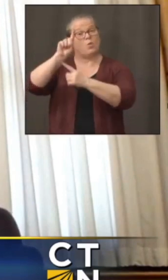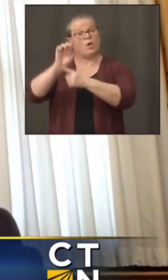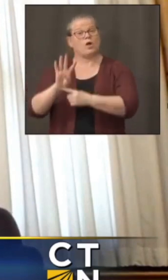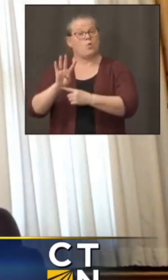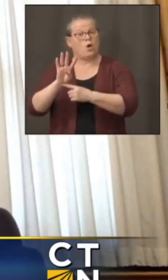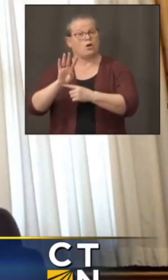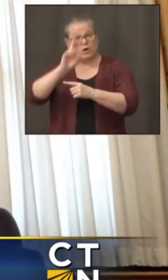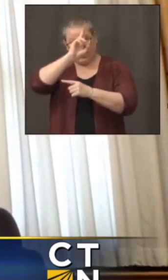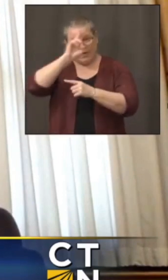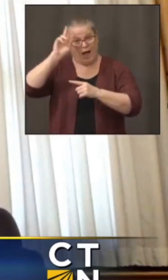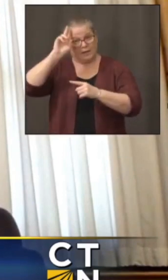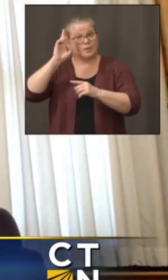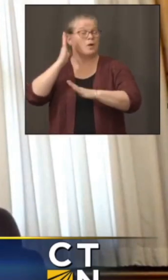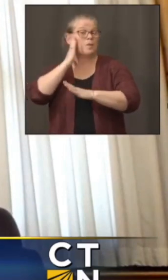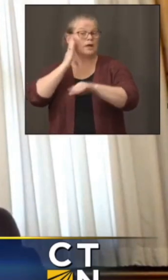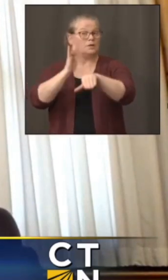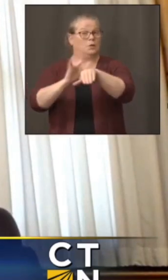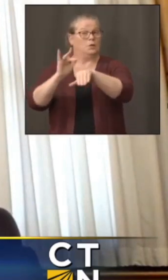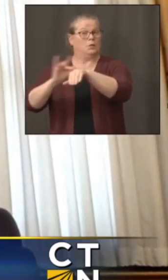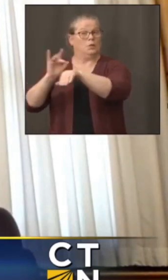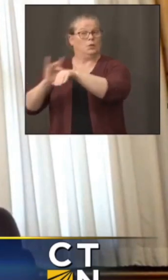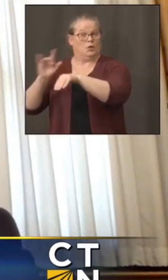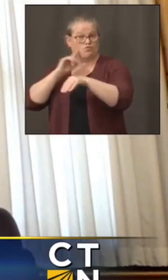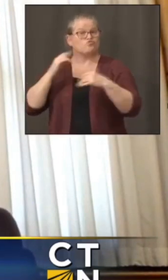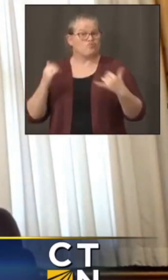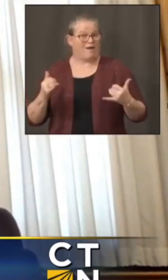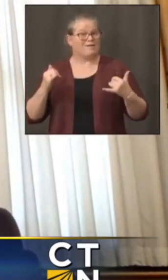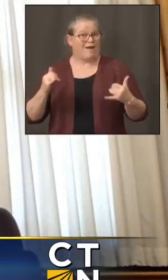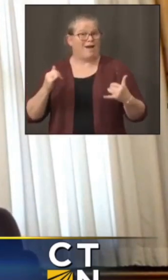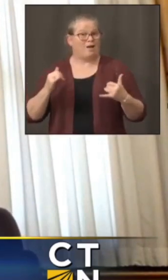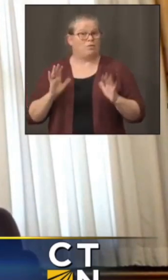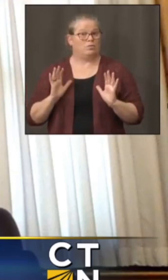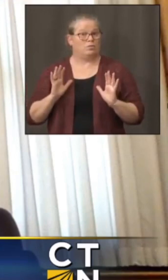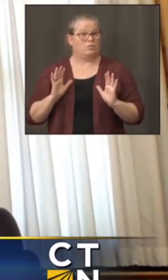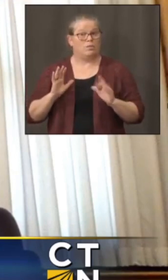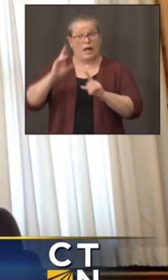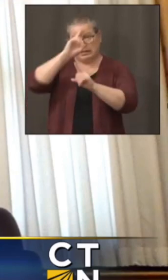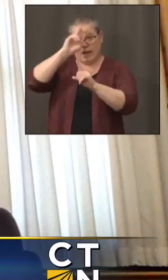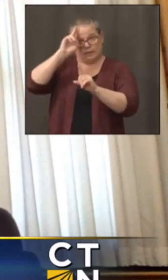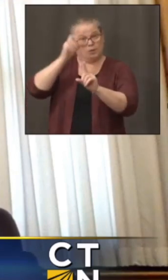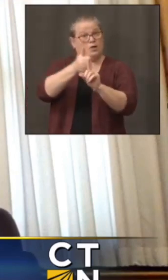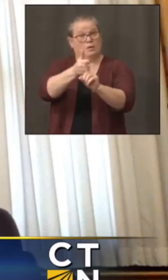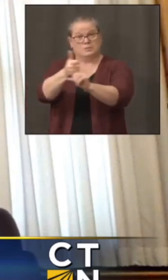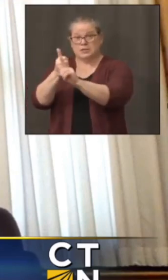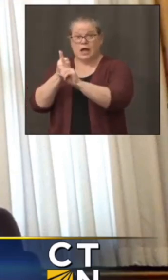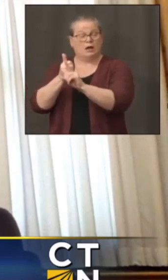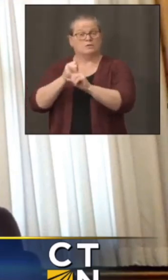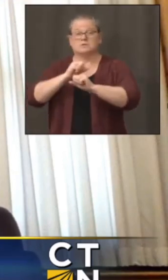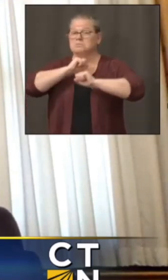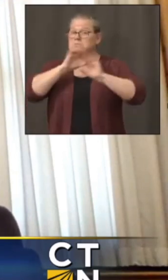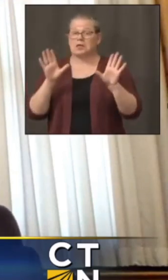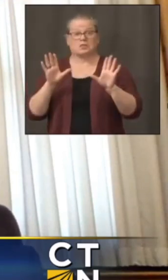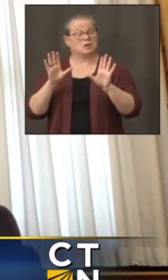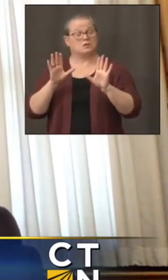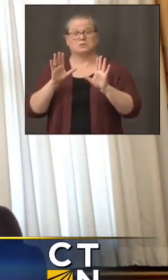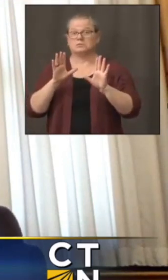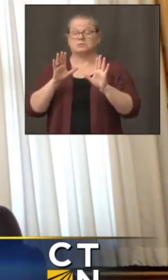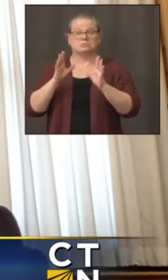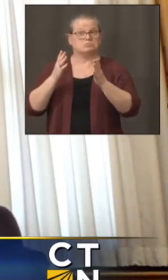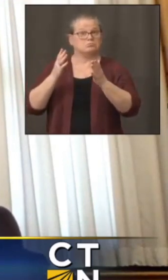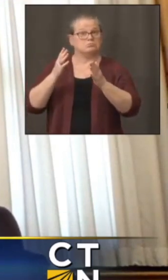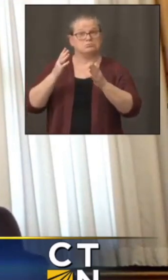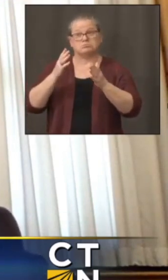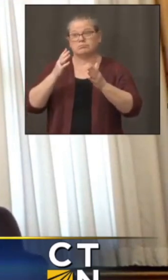um and that's as the governor said without any actions being taken by the hospitals to free up beds from elective procedures or anything